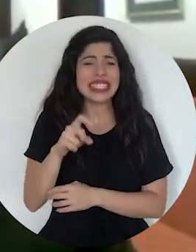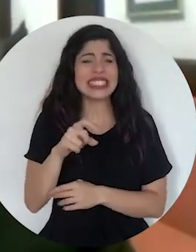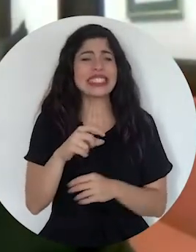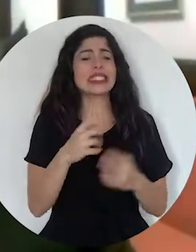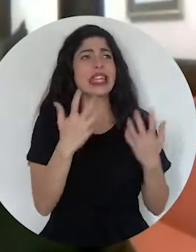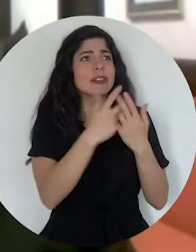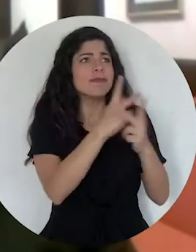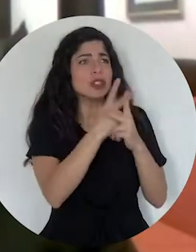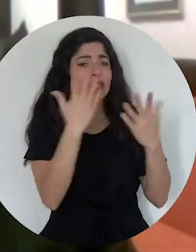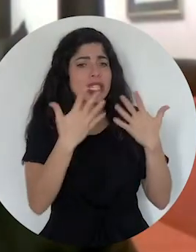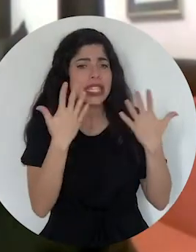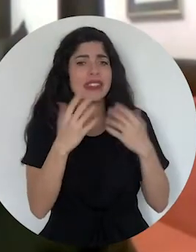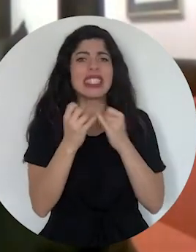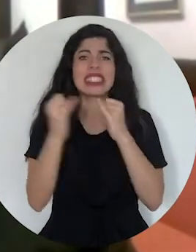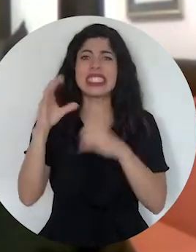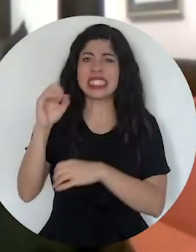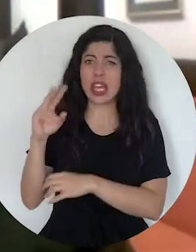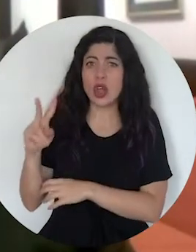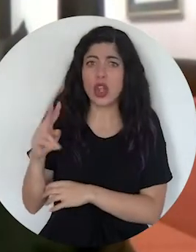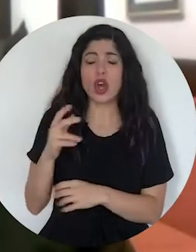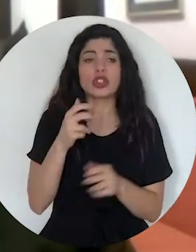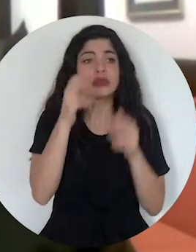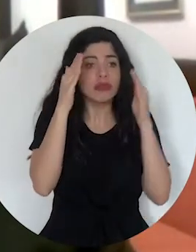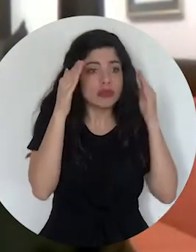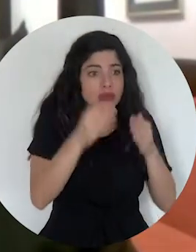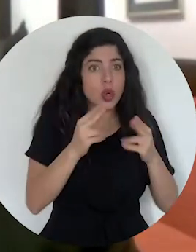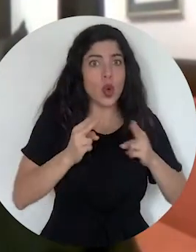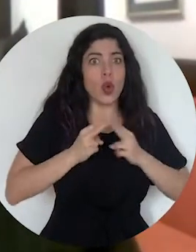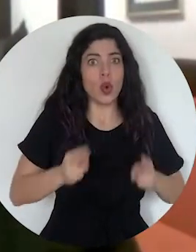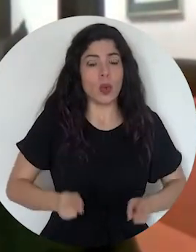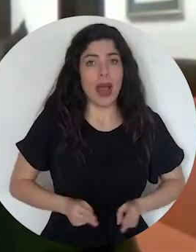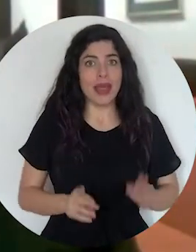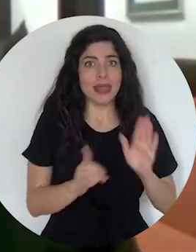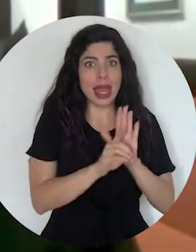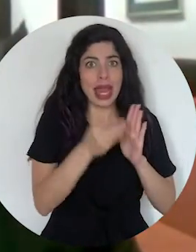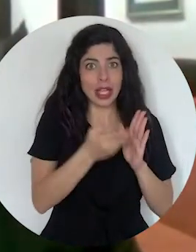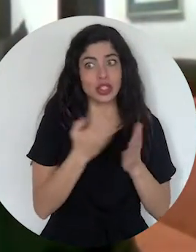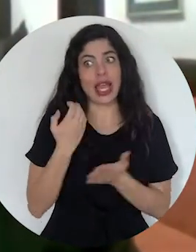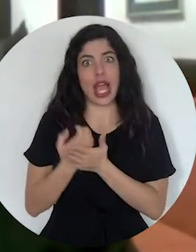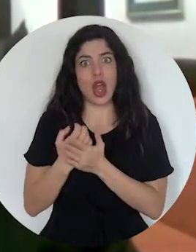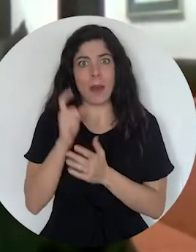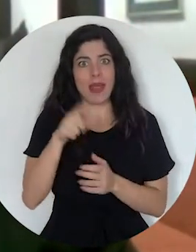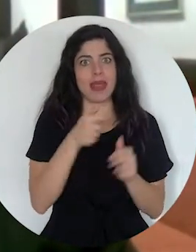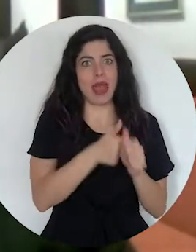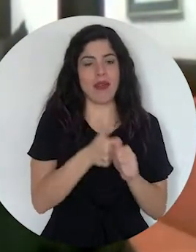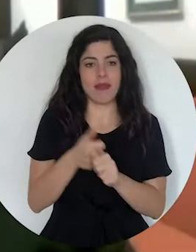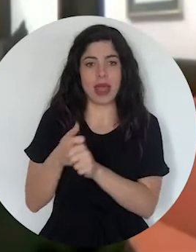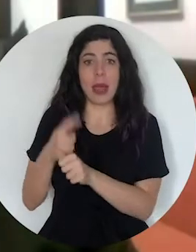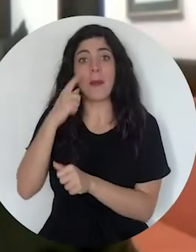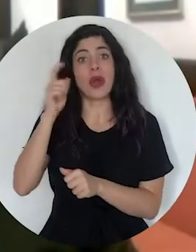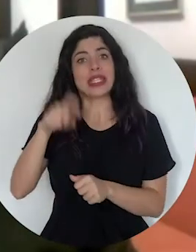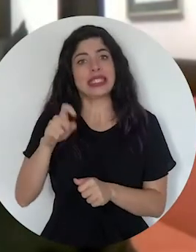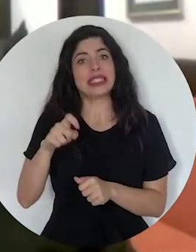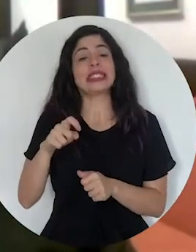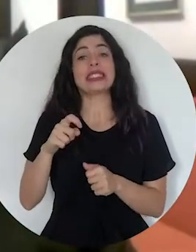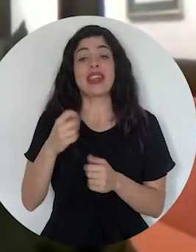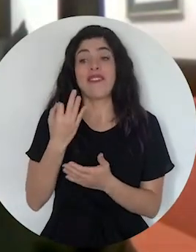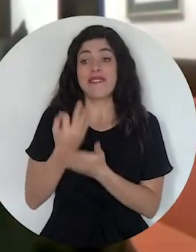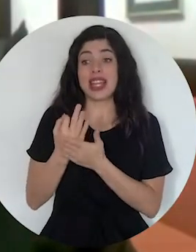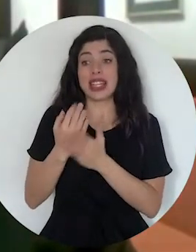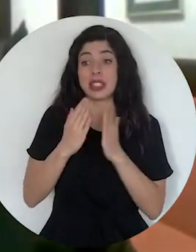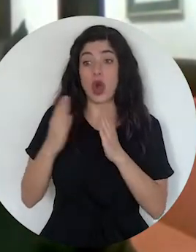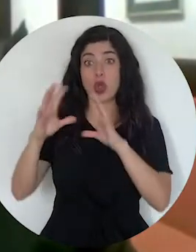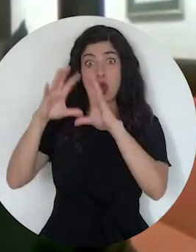sustainable, decarbonized, and human rights-based economies. For this, we need the world financial order